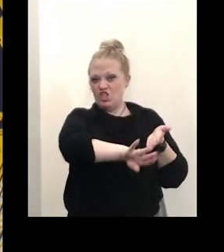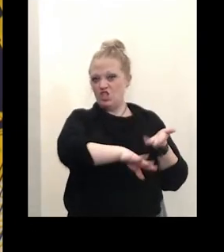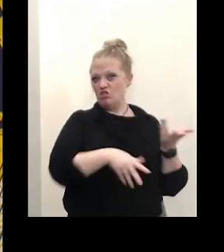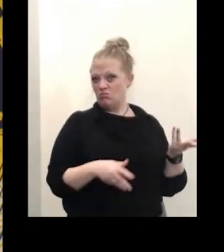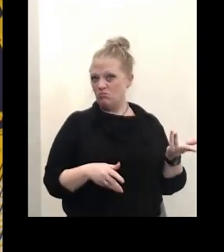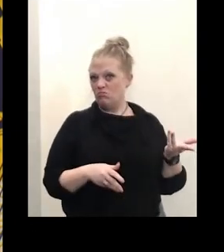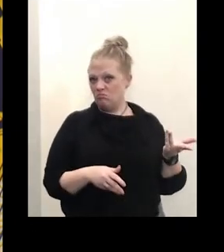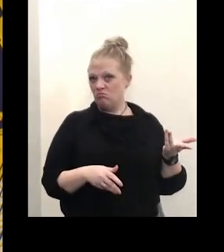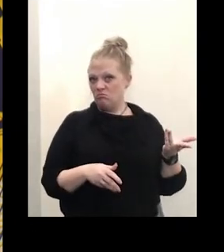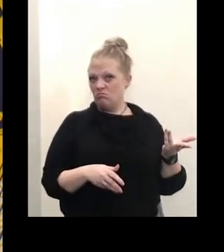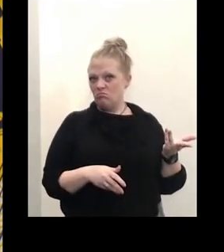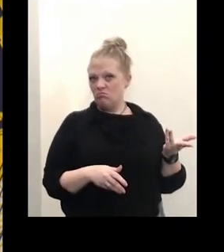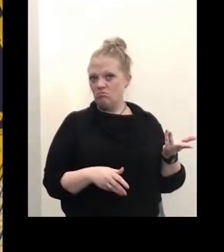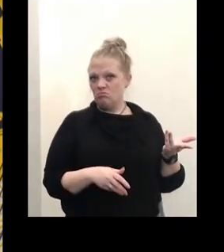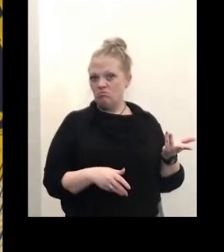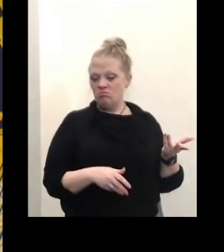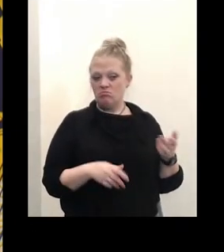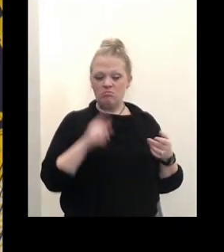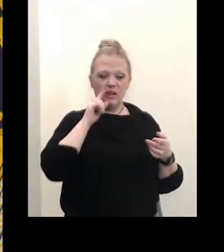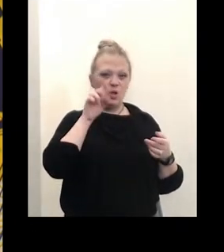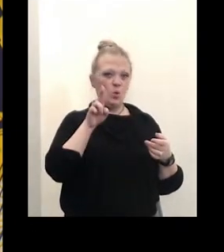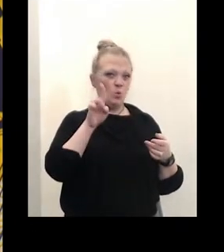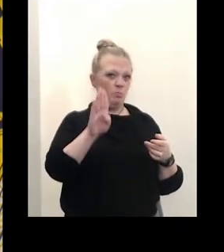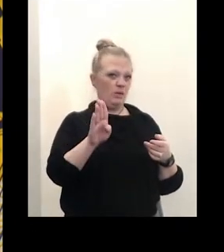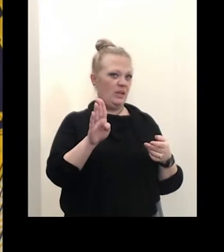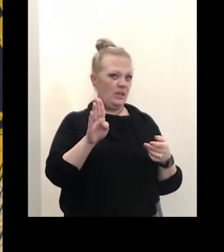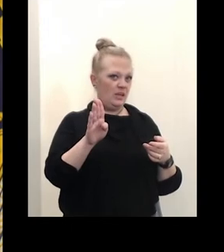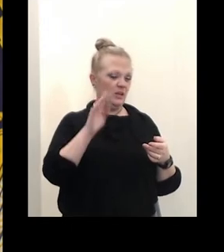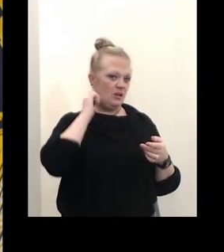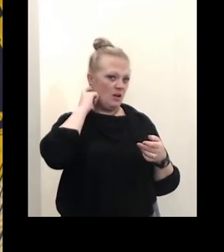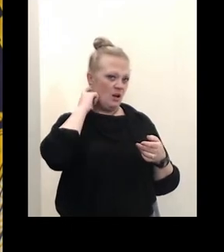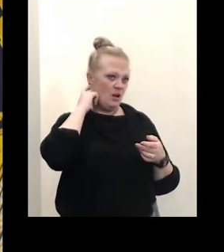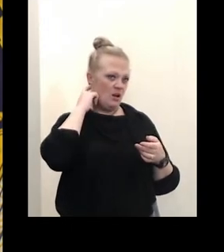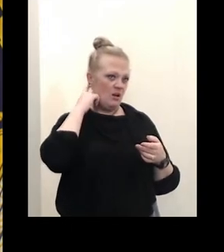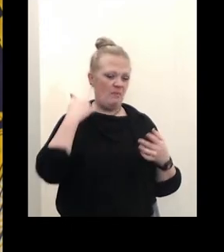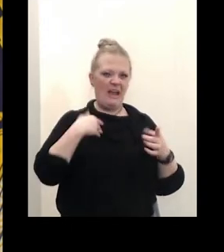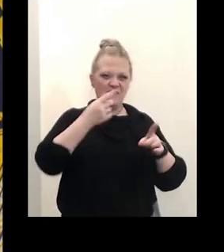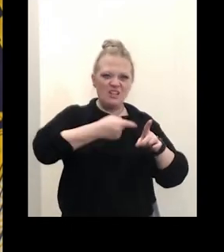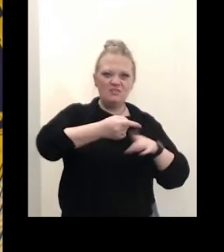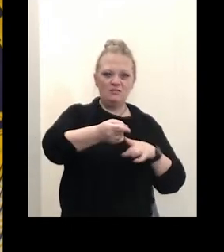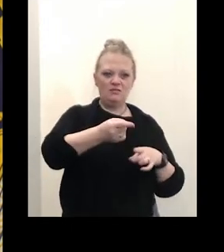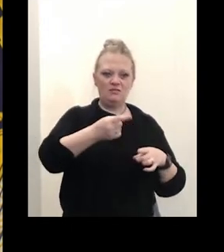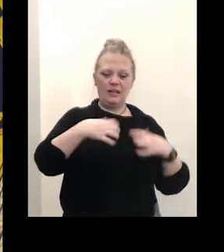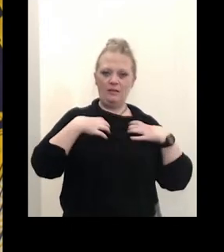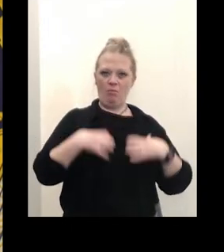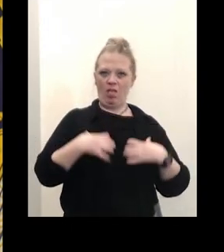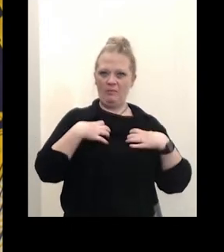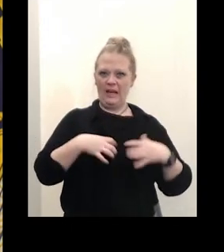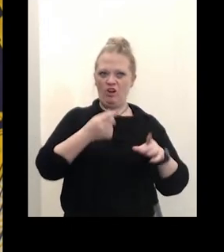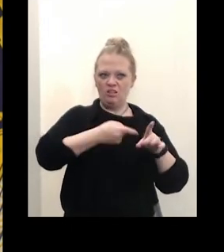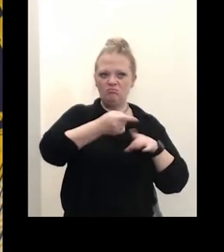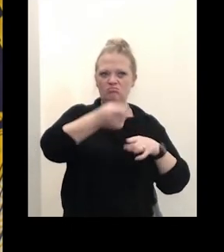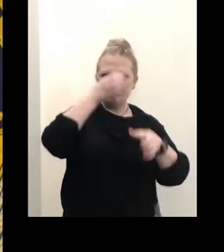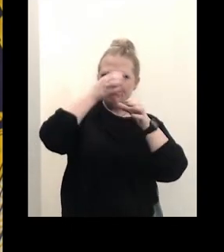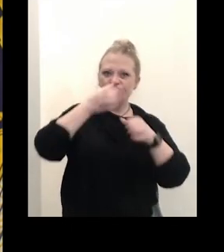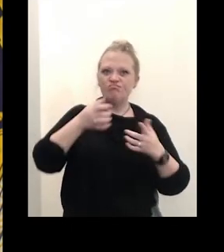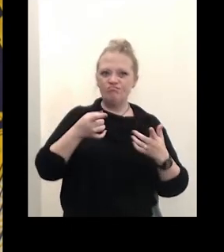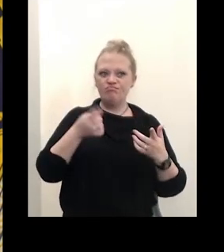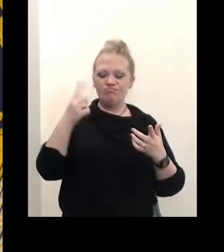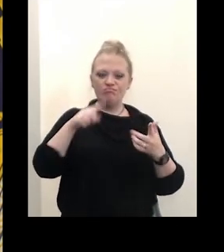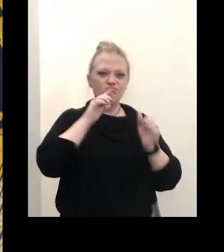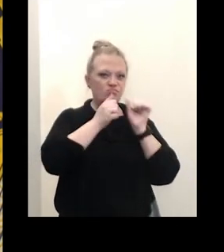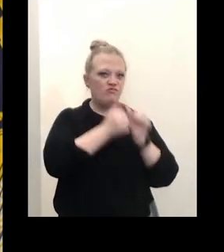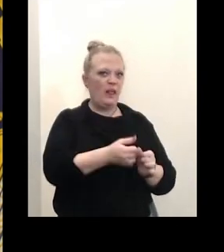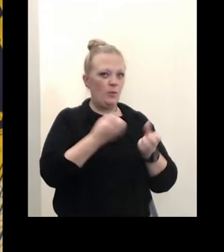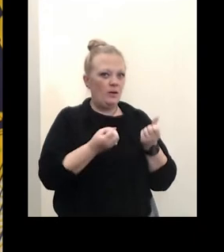that uh ub has um you know the the specialists like the pulmonary specialists may be following um many of these cases